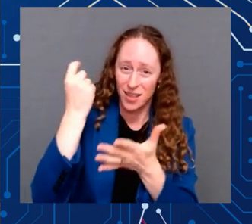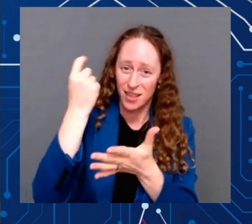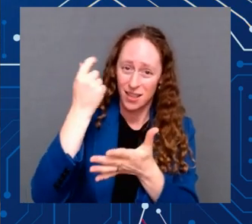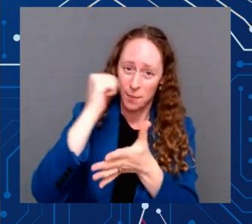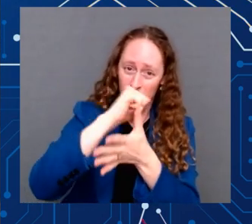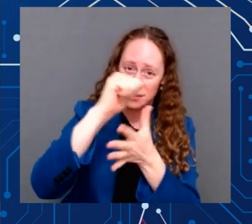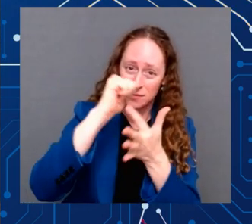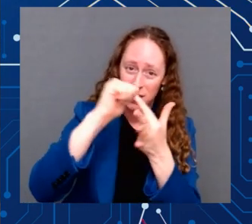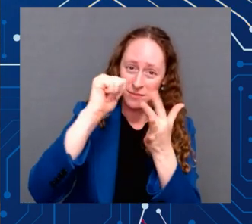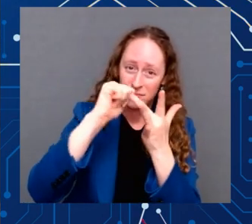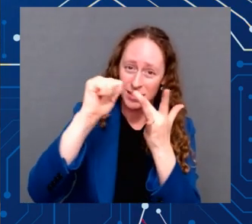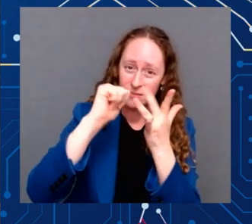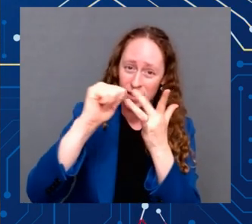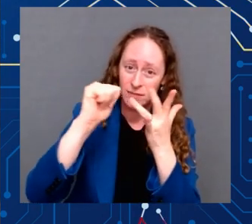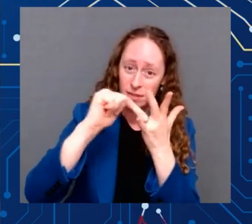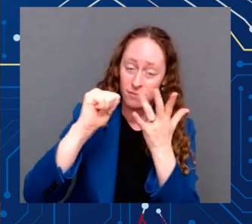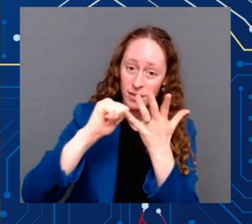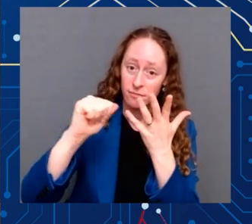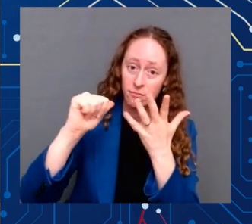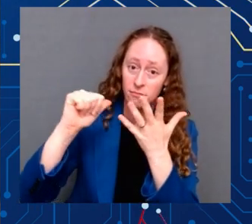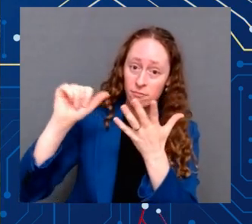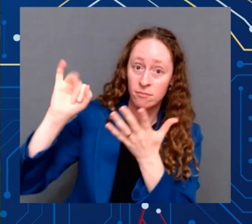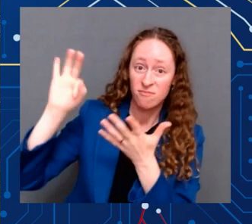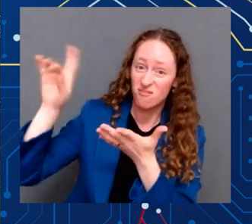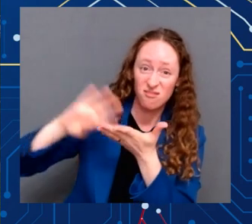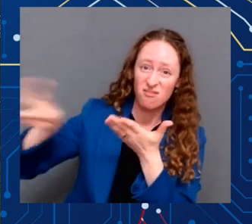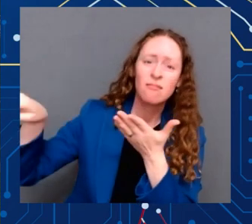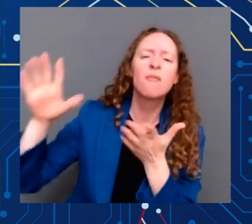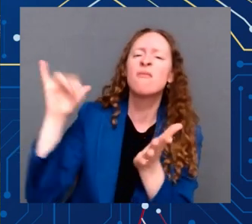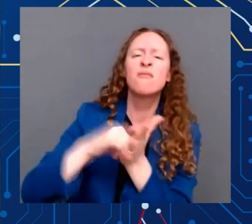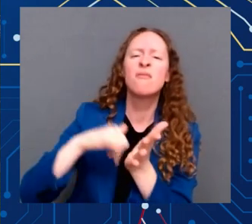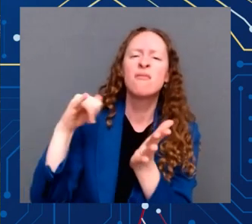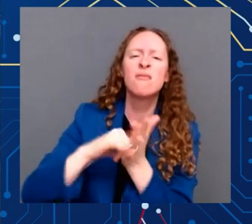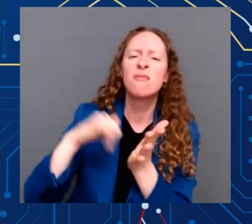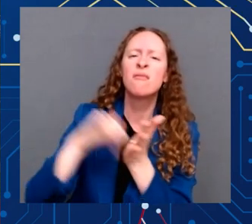leadership and vision. Thank you, Mr. President.